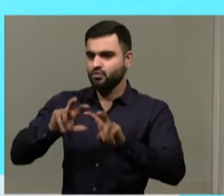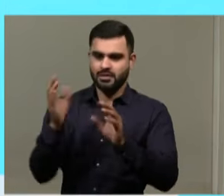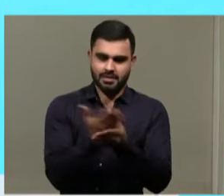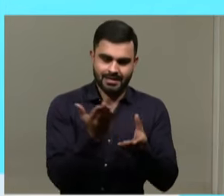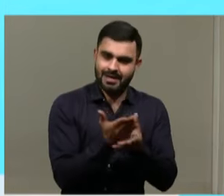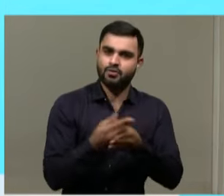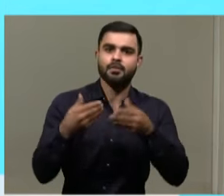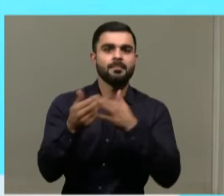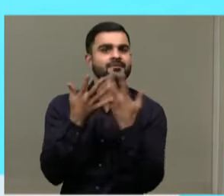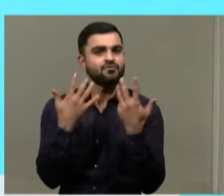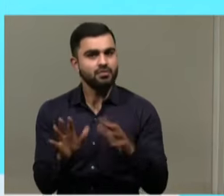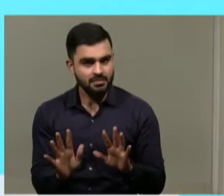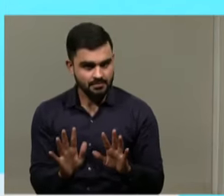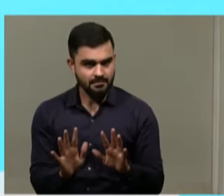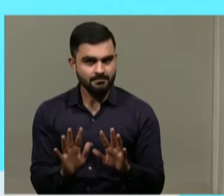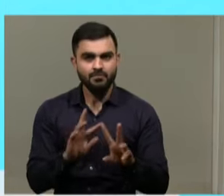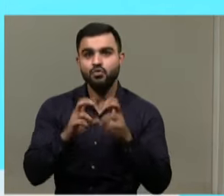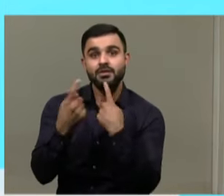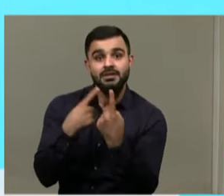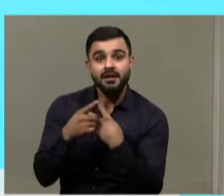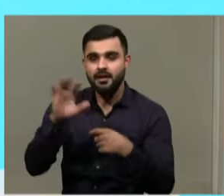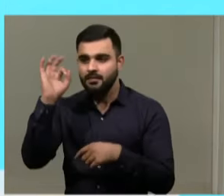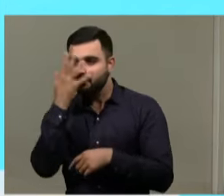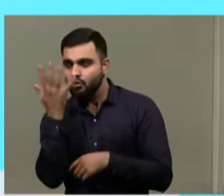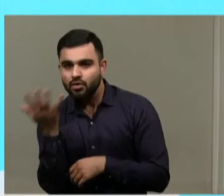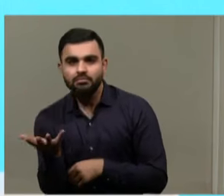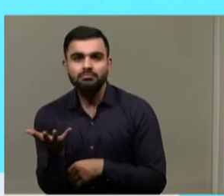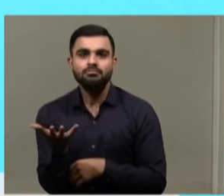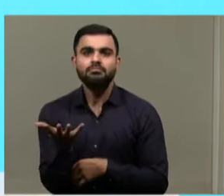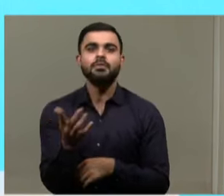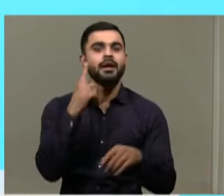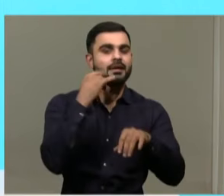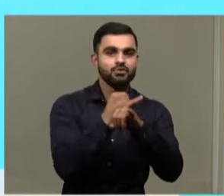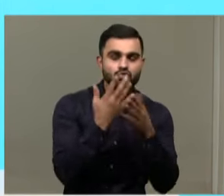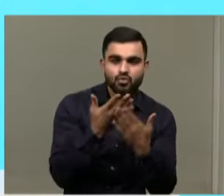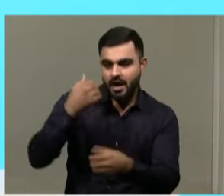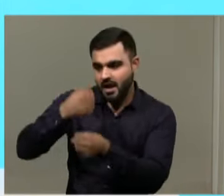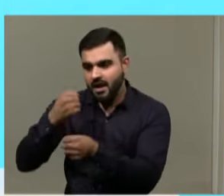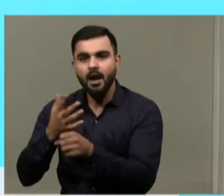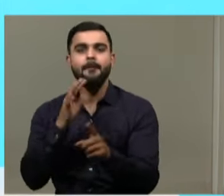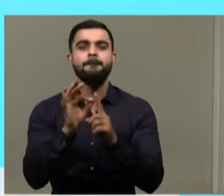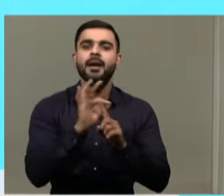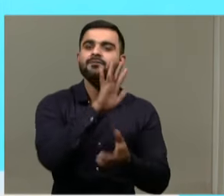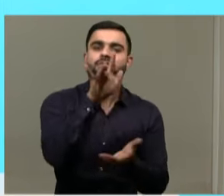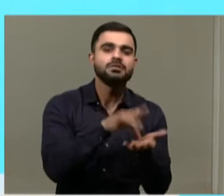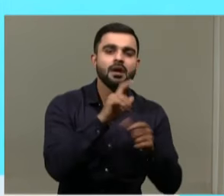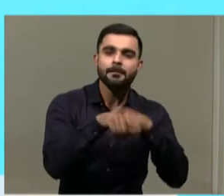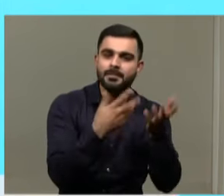that you refer to, whether it is, you know, we talk about a film or you talk about anything which has to do with government or private sector.